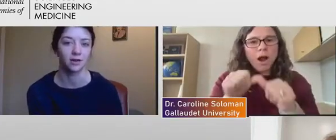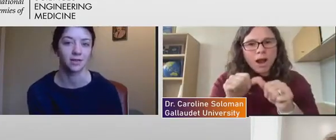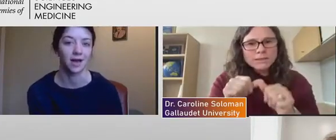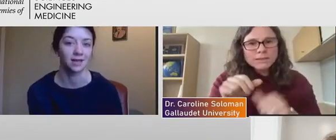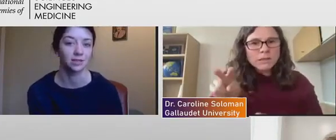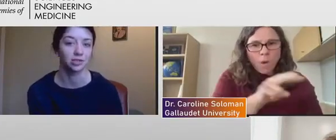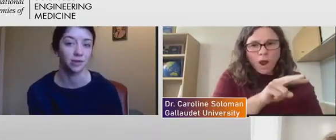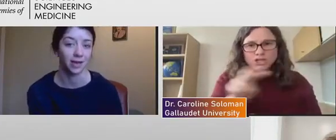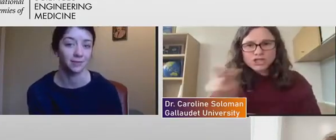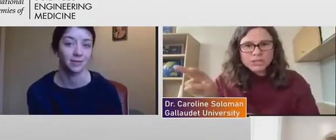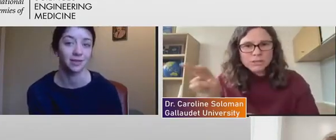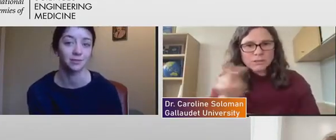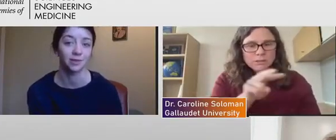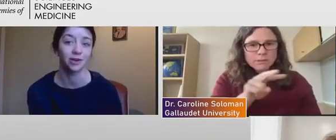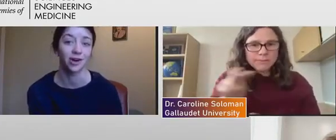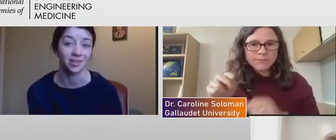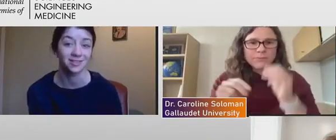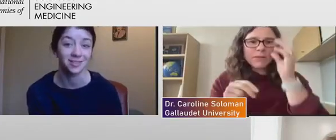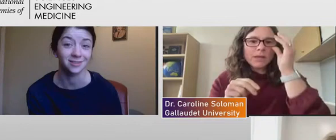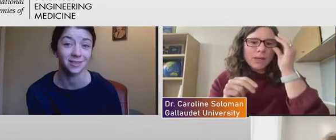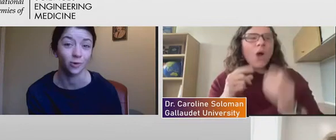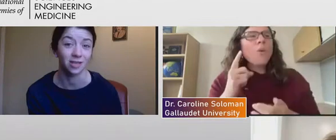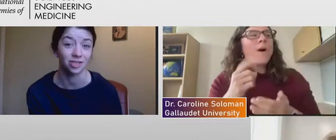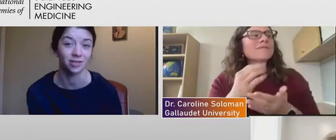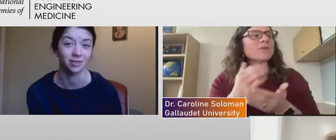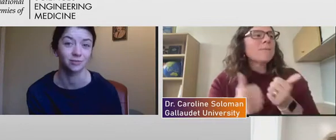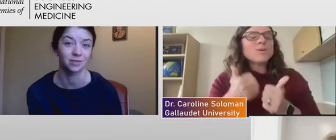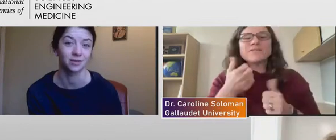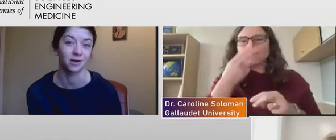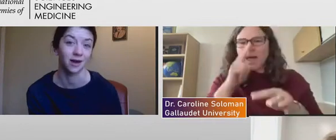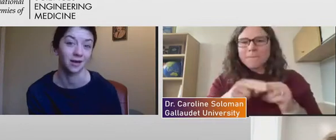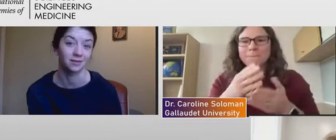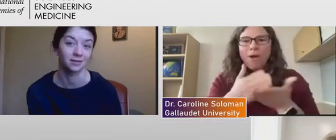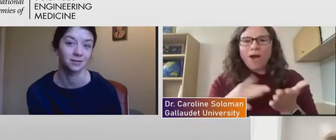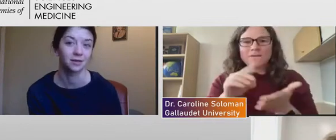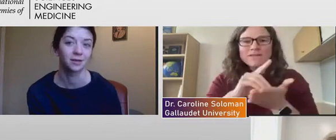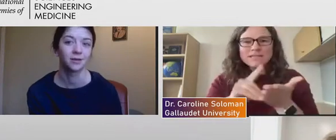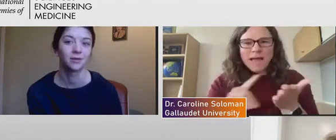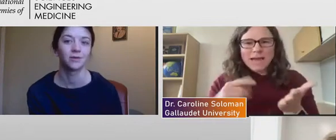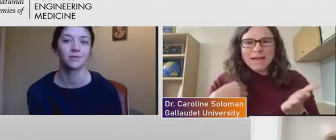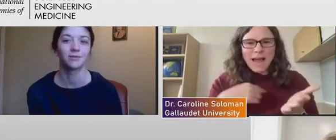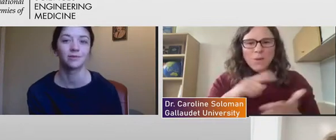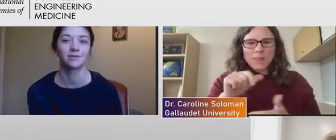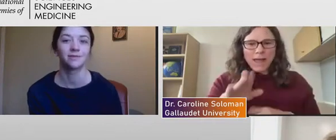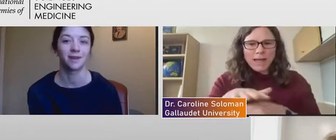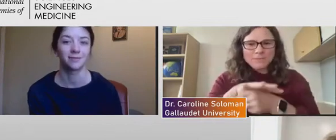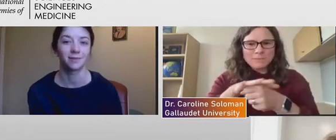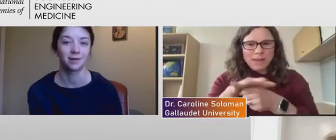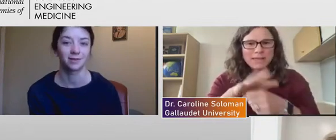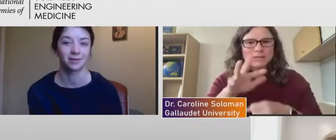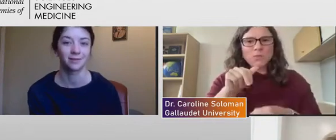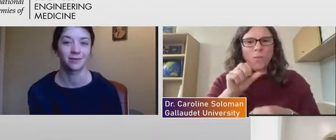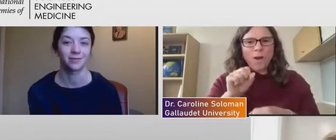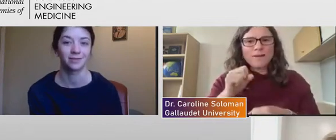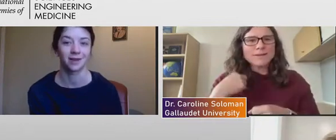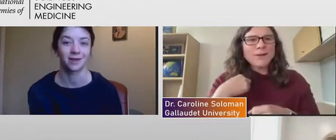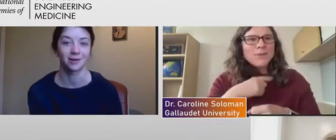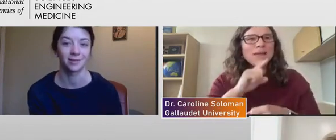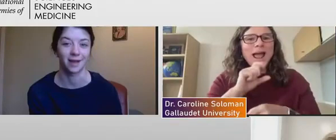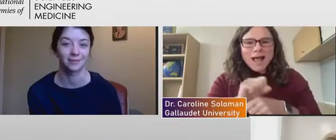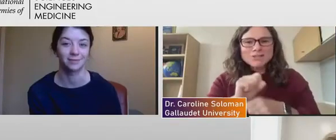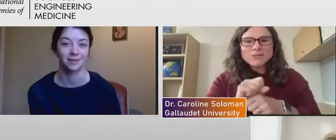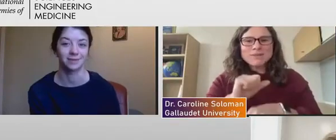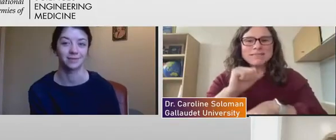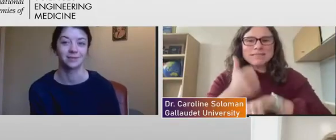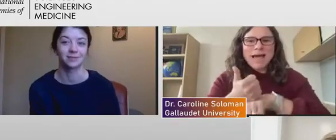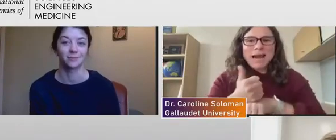doesn't cause eye strain because we are constantly watching and using our eyes. One of the most fun parts about designing